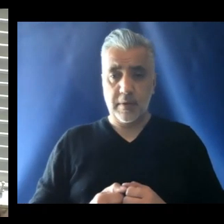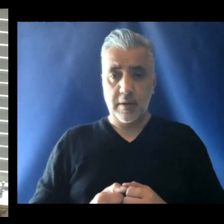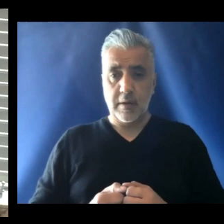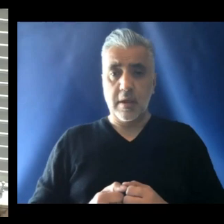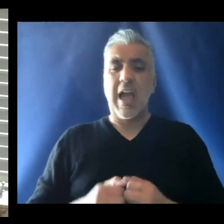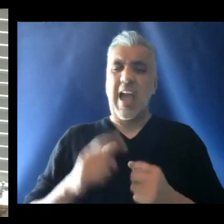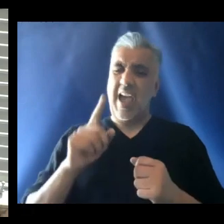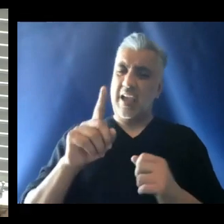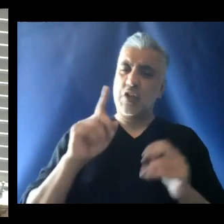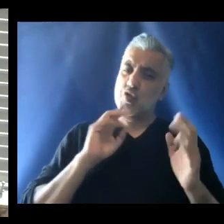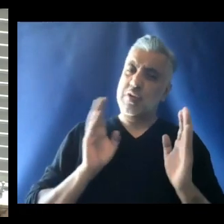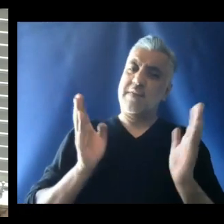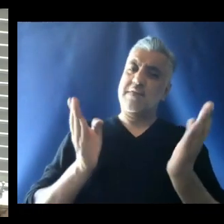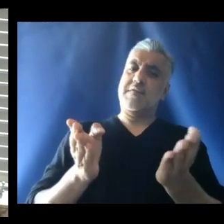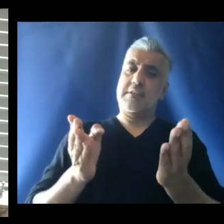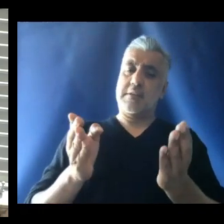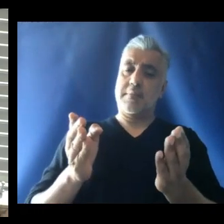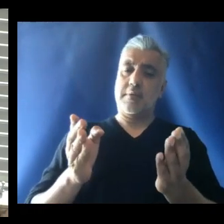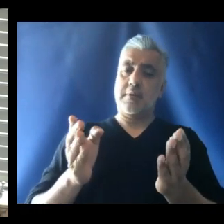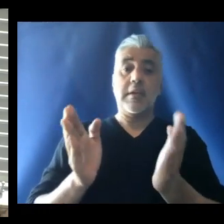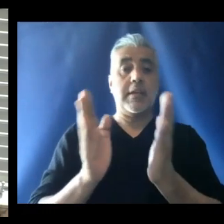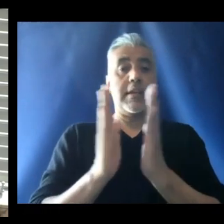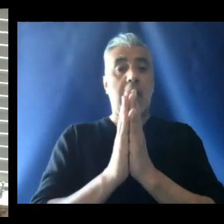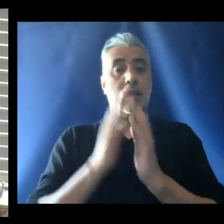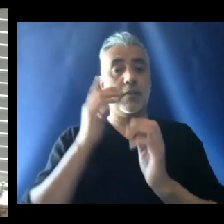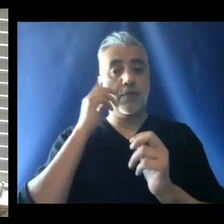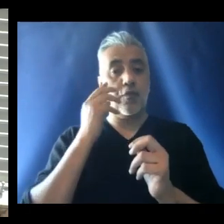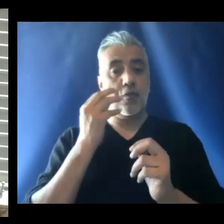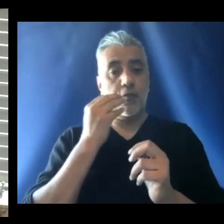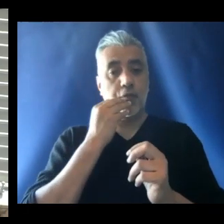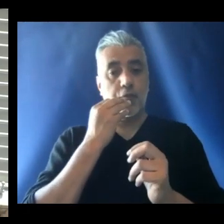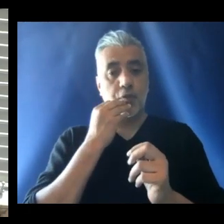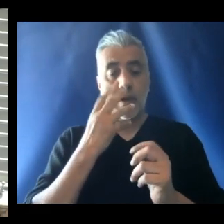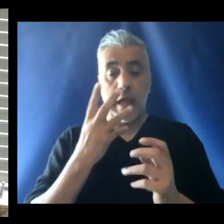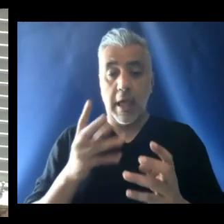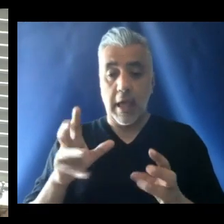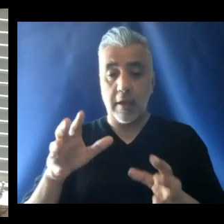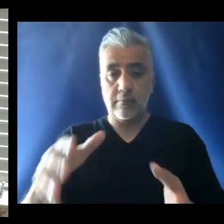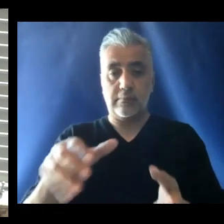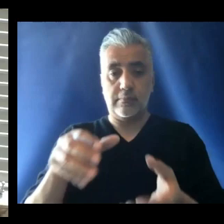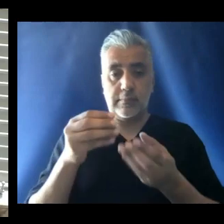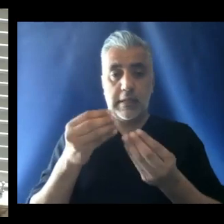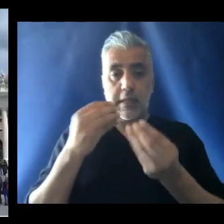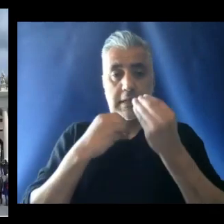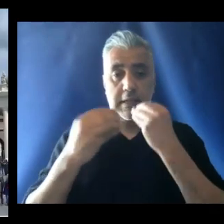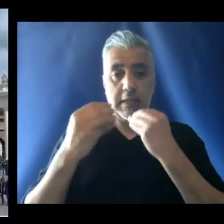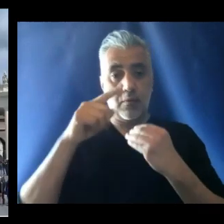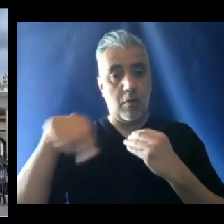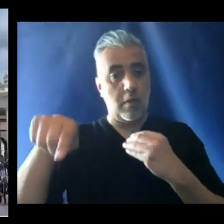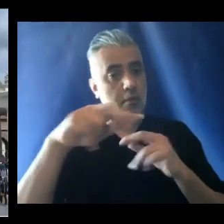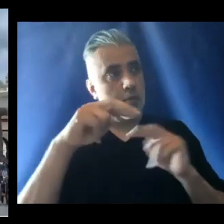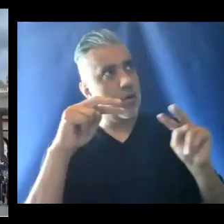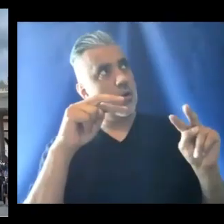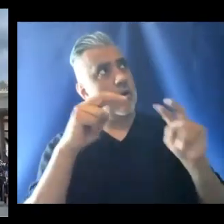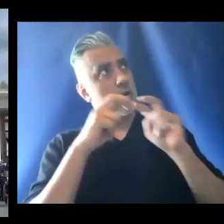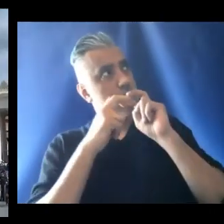And to convince them, he asks for food and eats it before their astonished eyes.